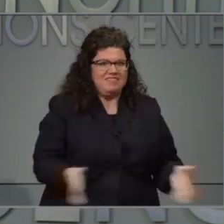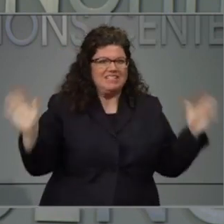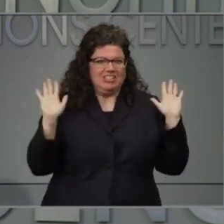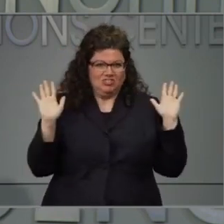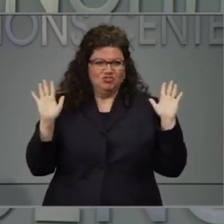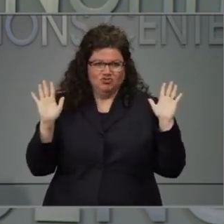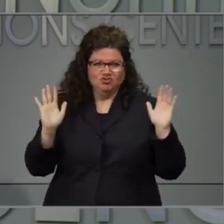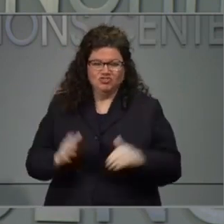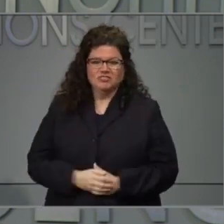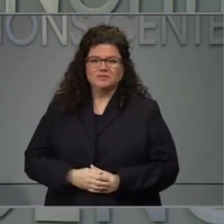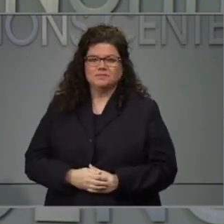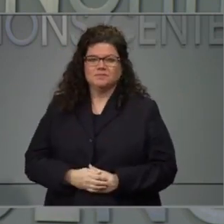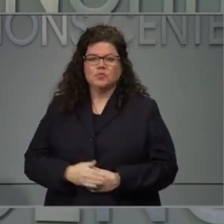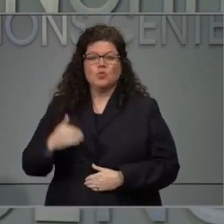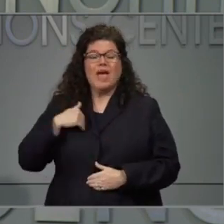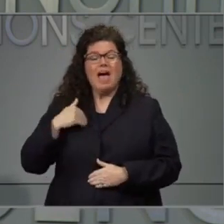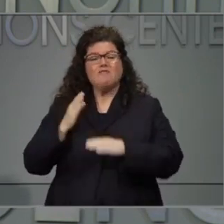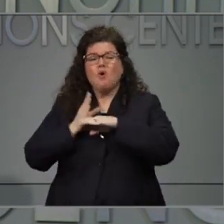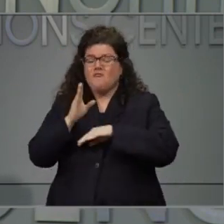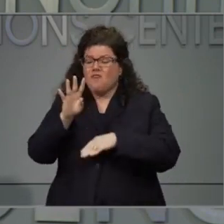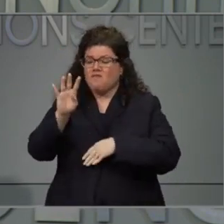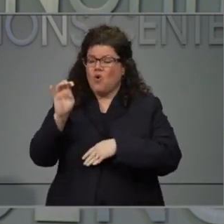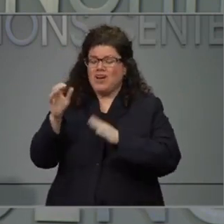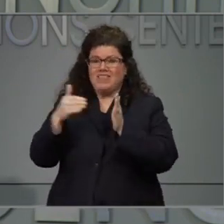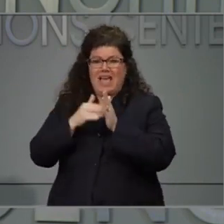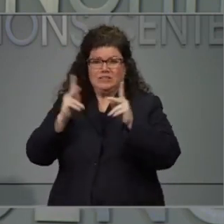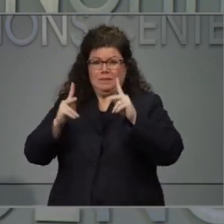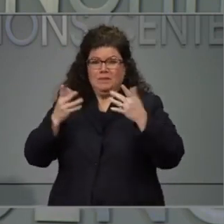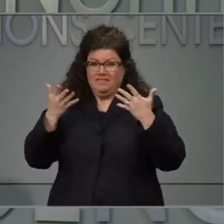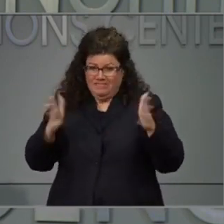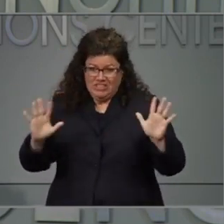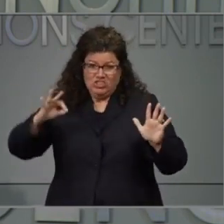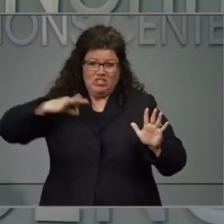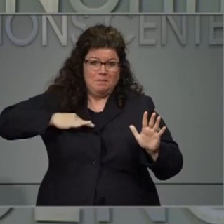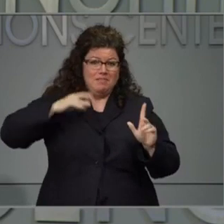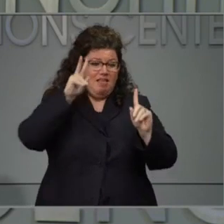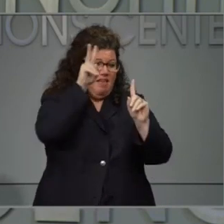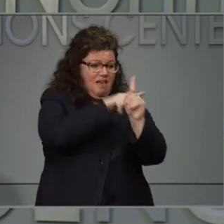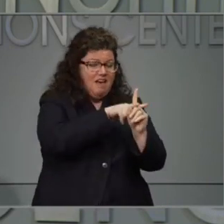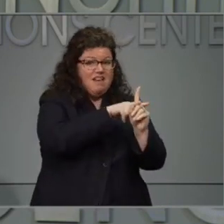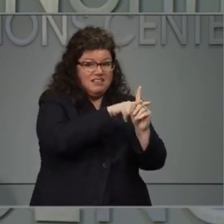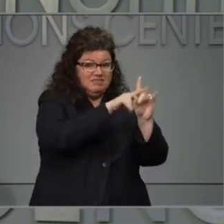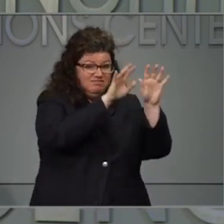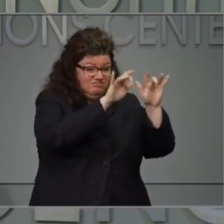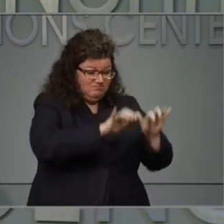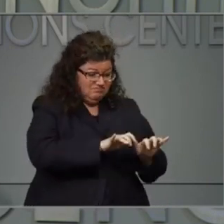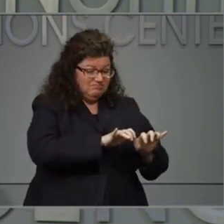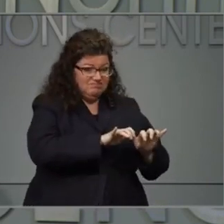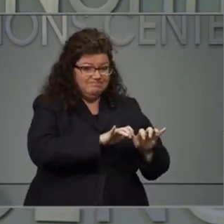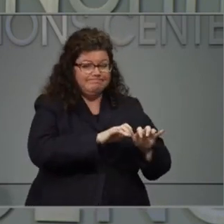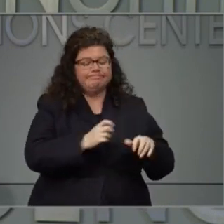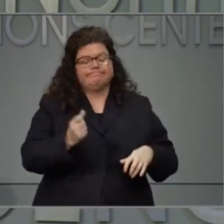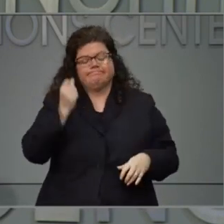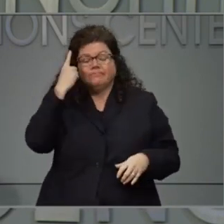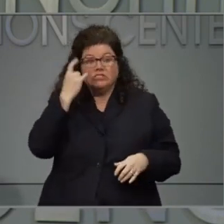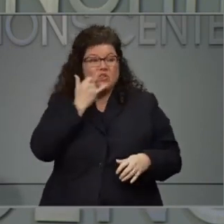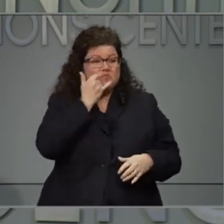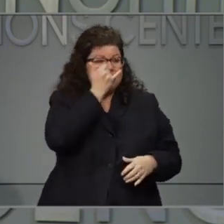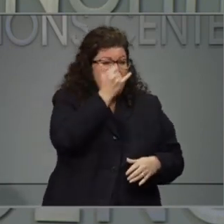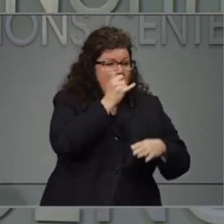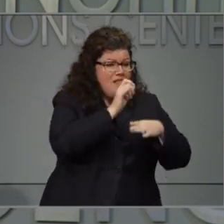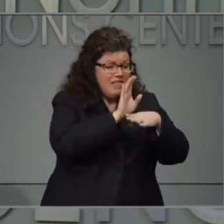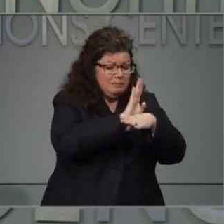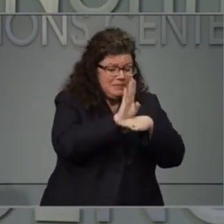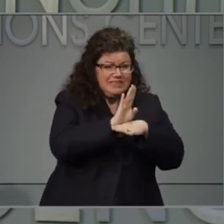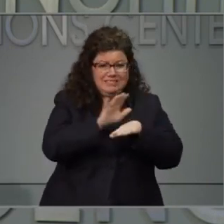400,000 people who have applied. This is a frustration that's being faced in